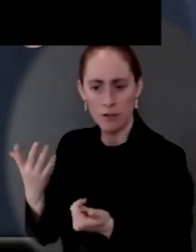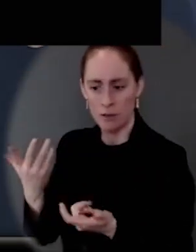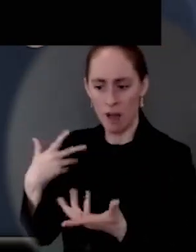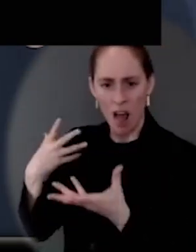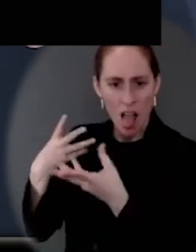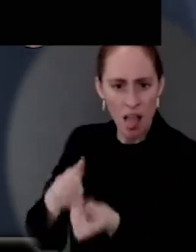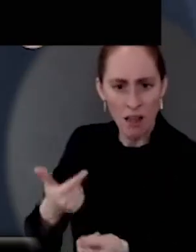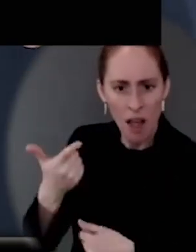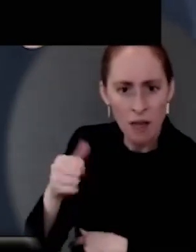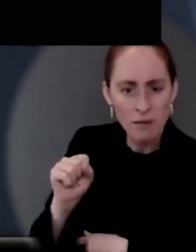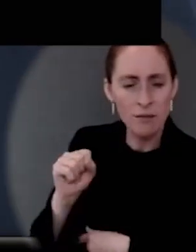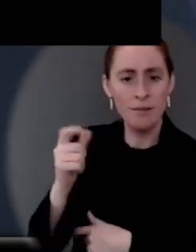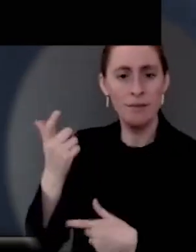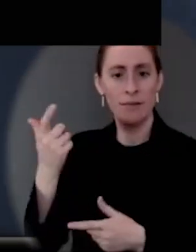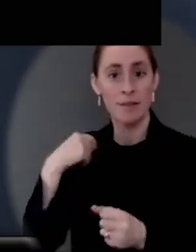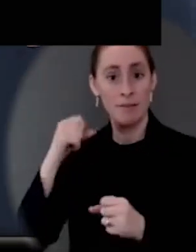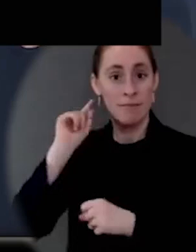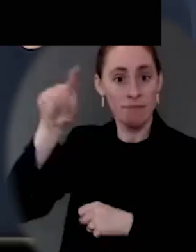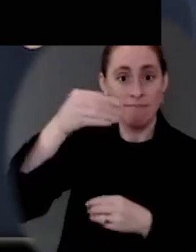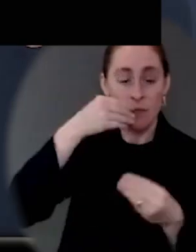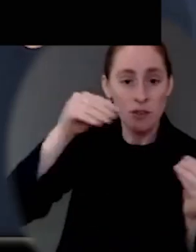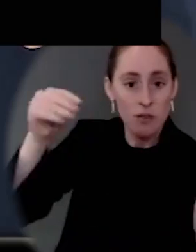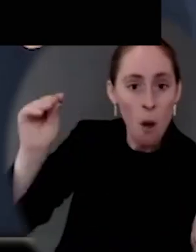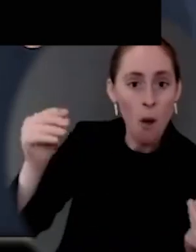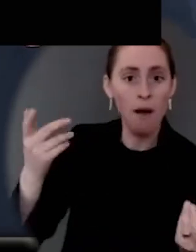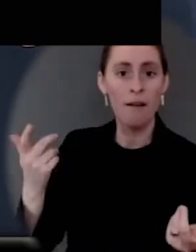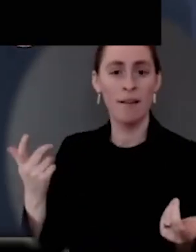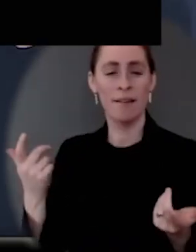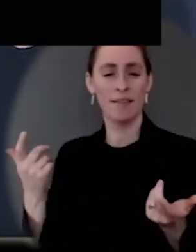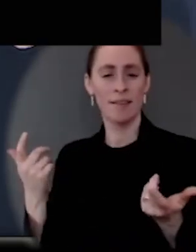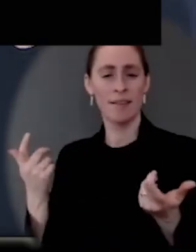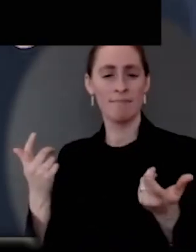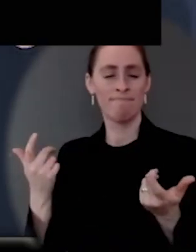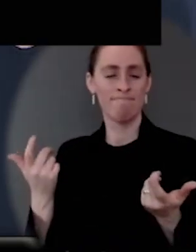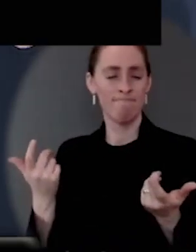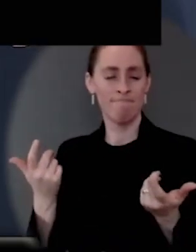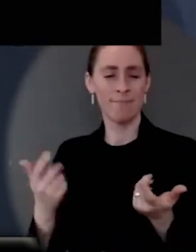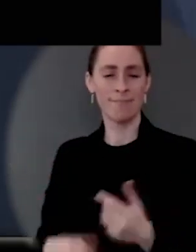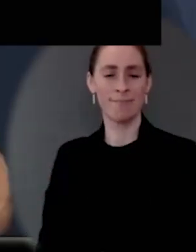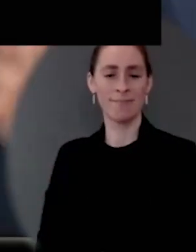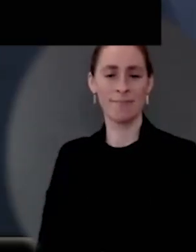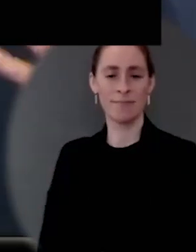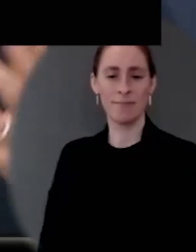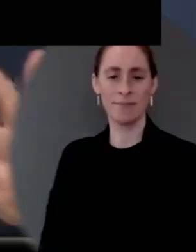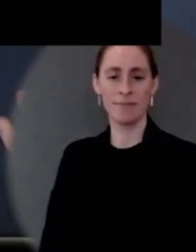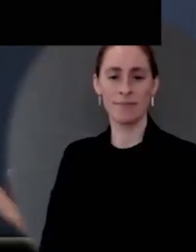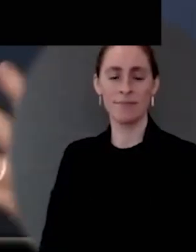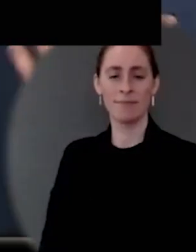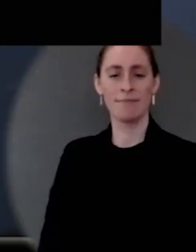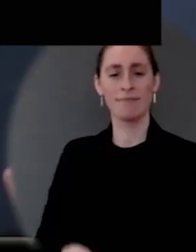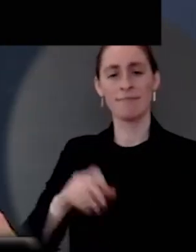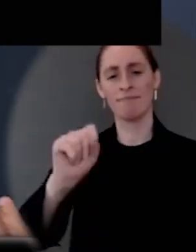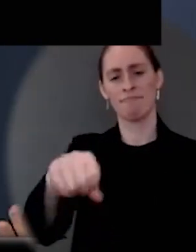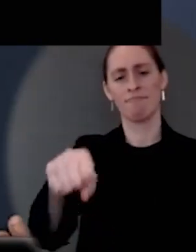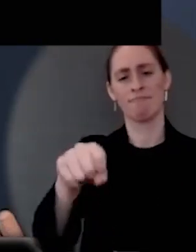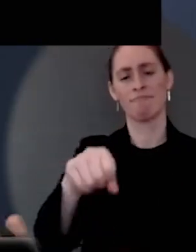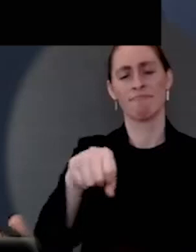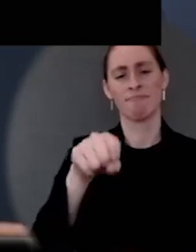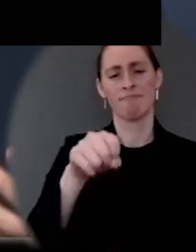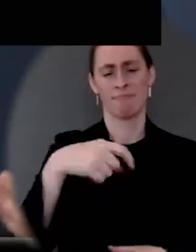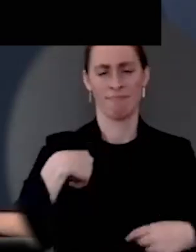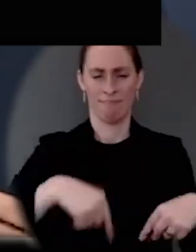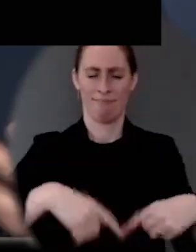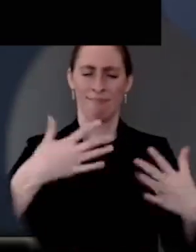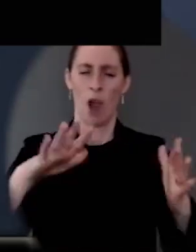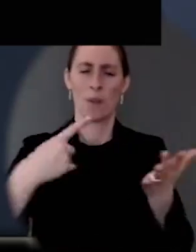to have burgers for a barbecue. That's what I was saying. Why are people experiencing things or why – because – and we've talked about this a little bit